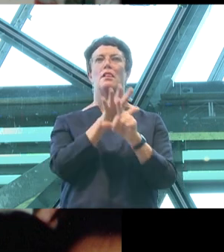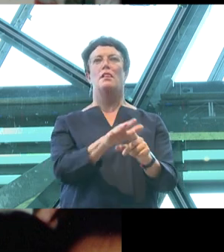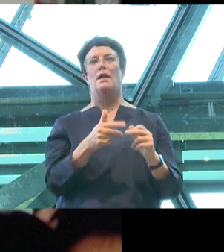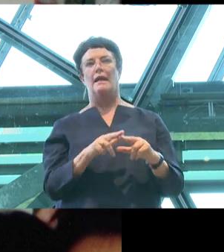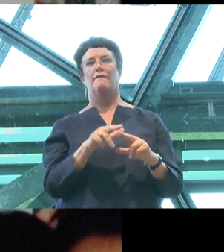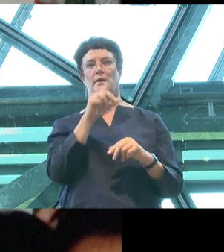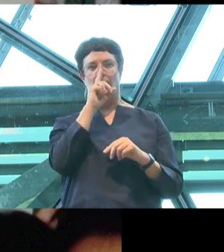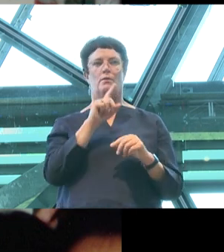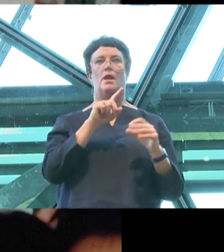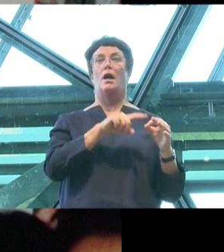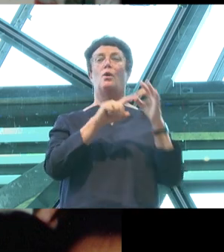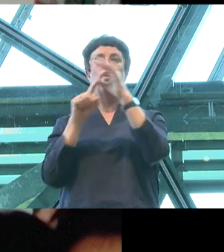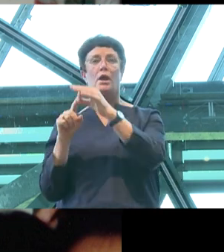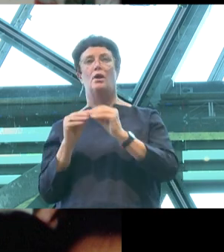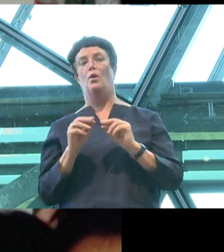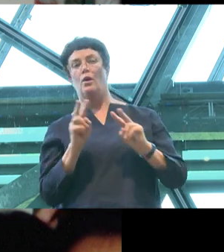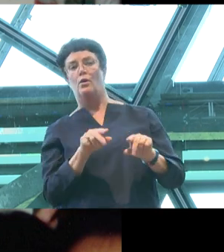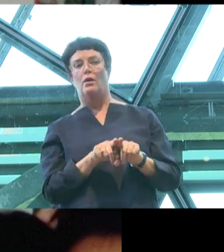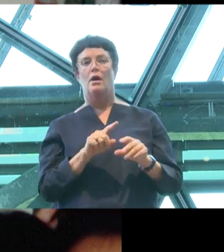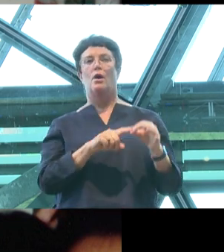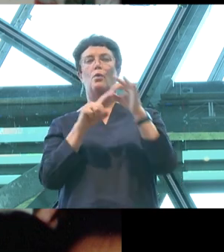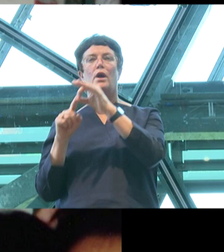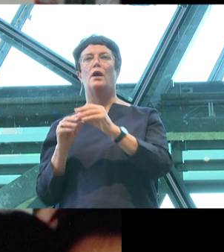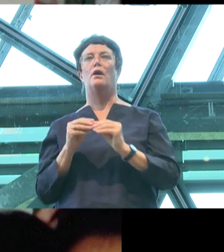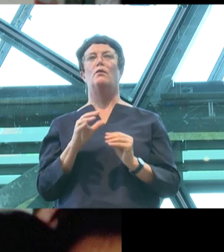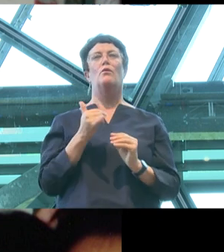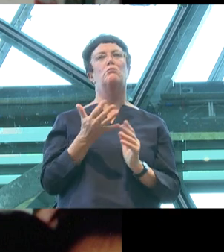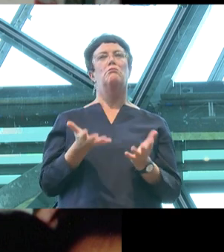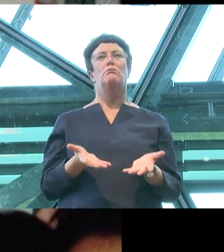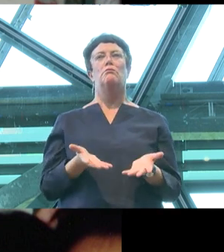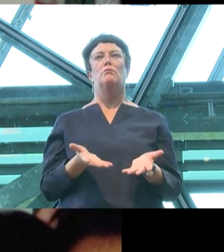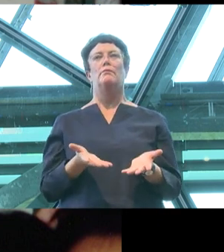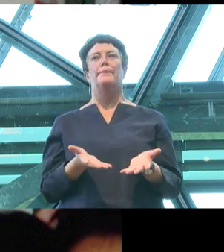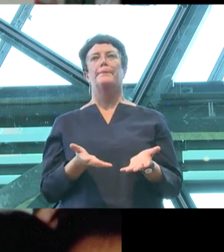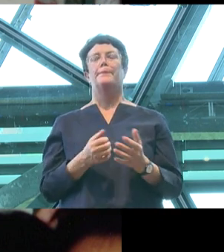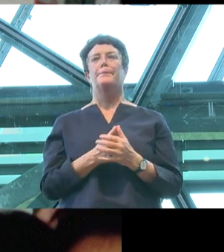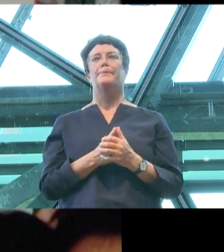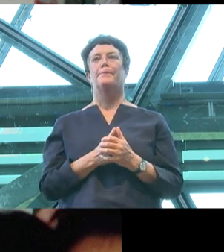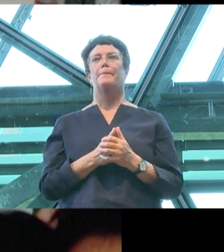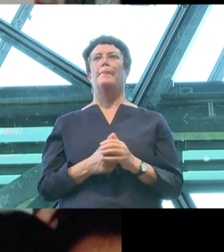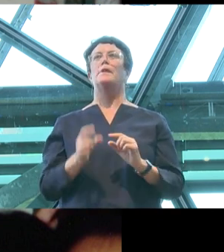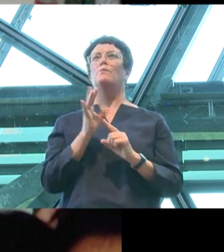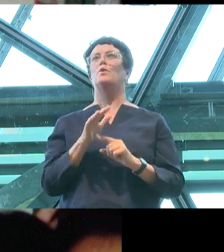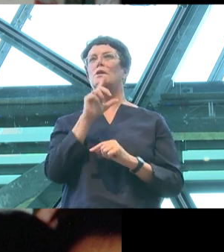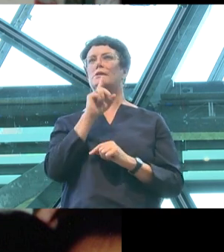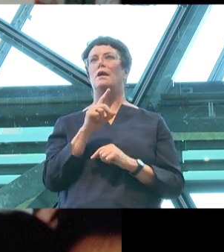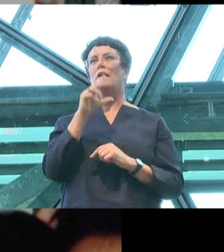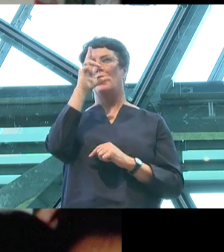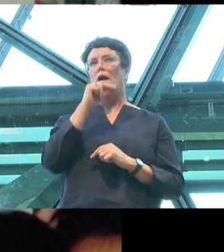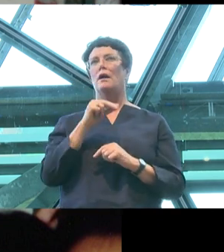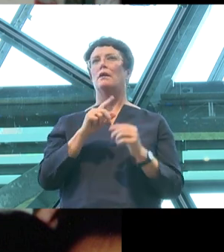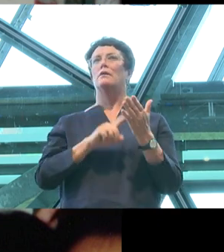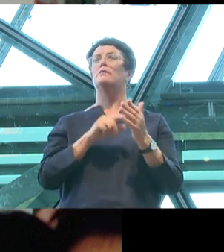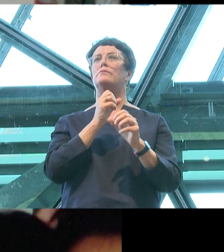queer, straight, cisgender. Obviously it's important to emphasise the fact that young LGBTIQ people